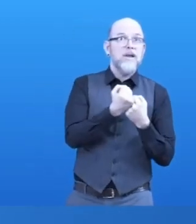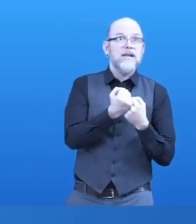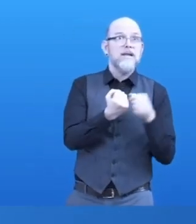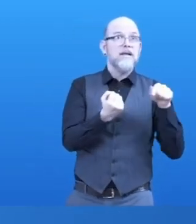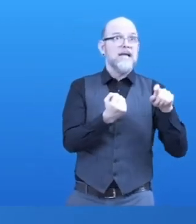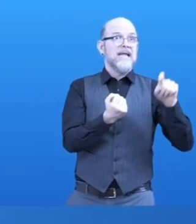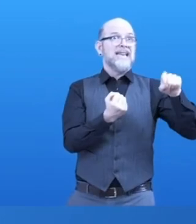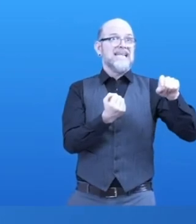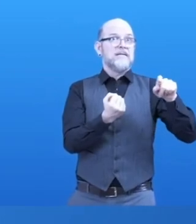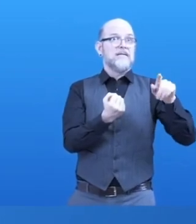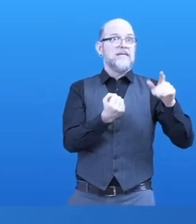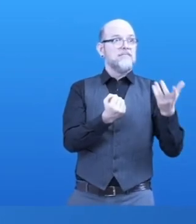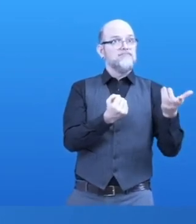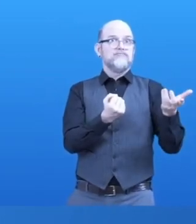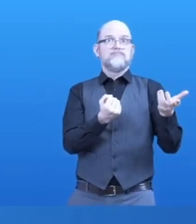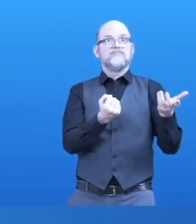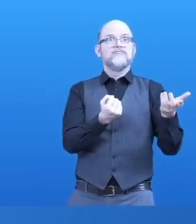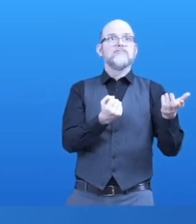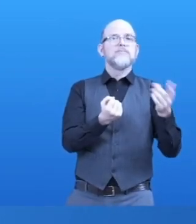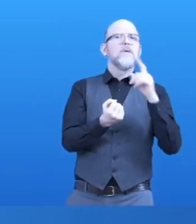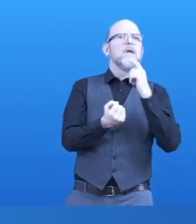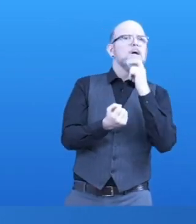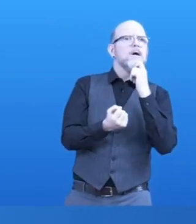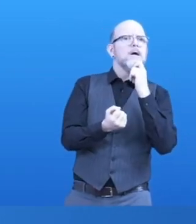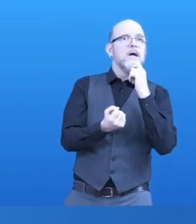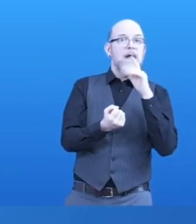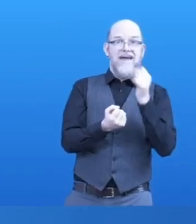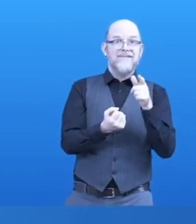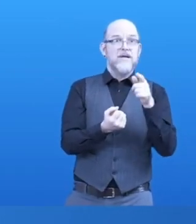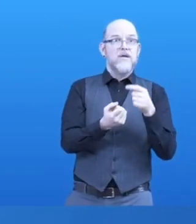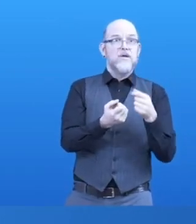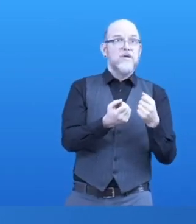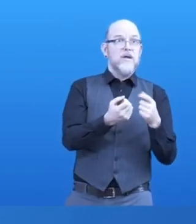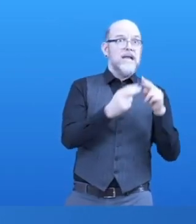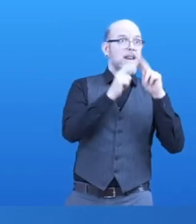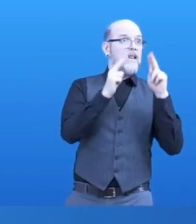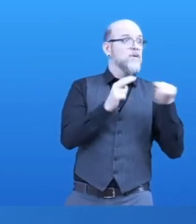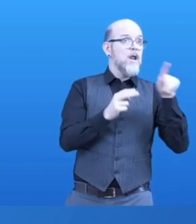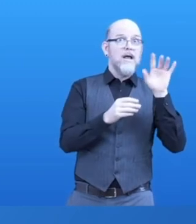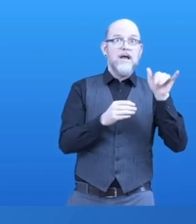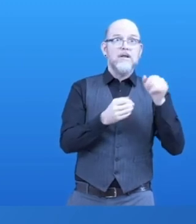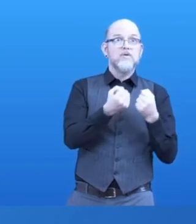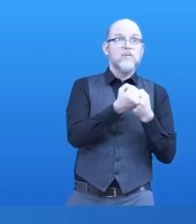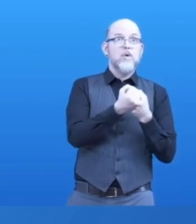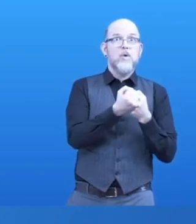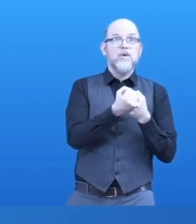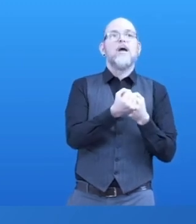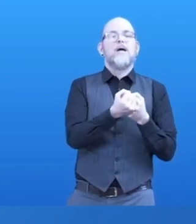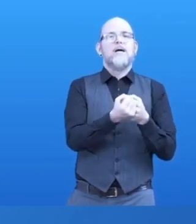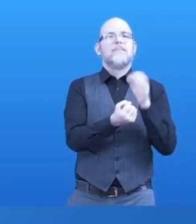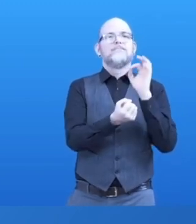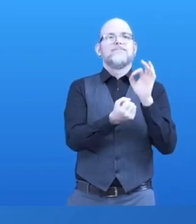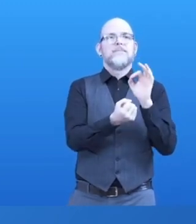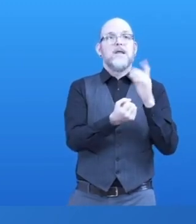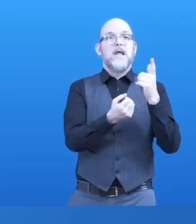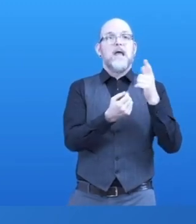may be provided internationally, most people prefer technical support to be available locally, in local languages, and available from